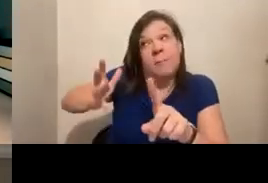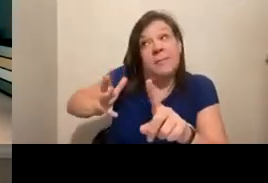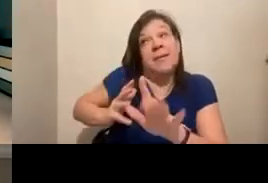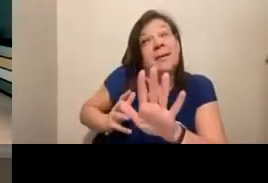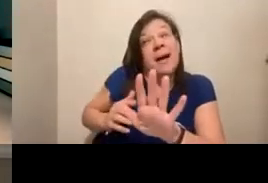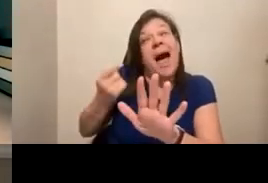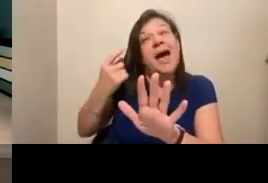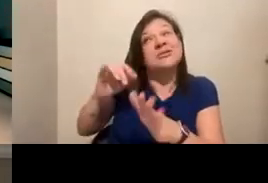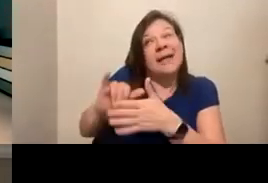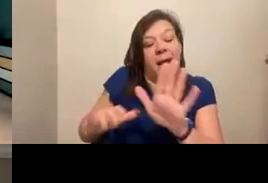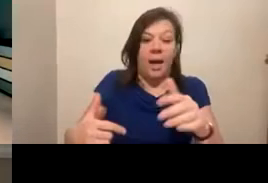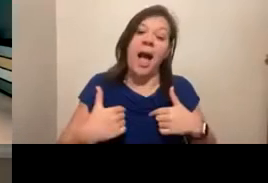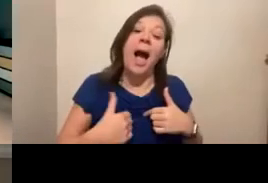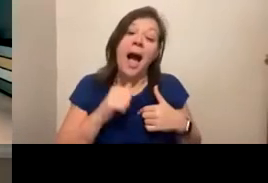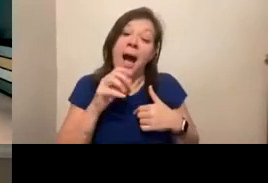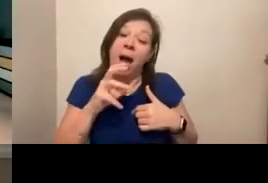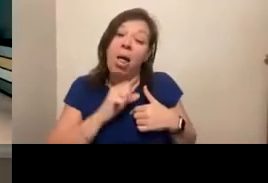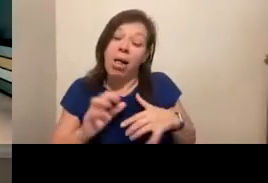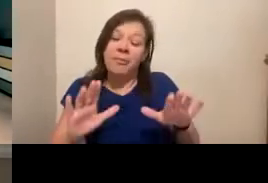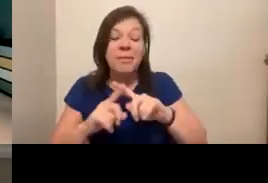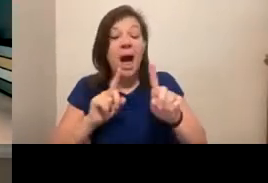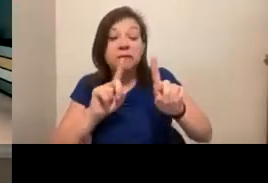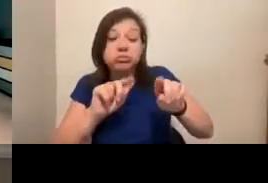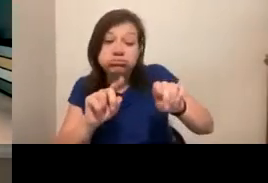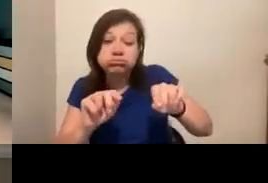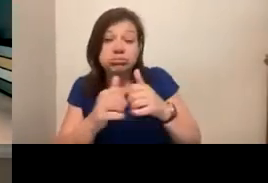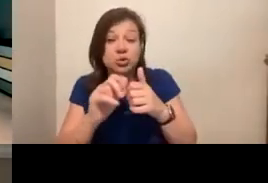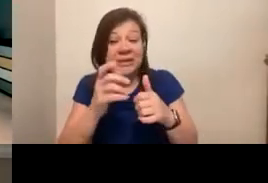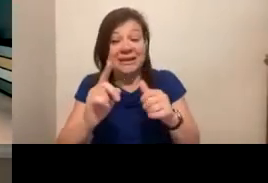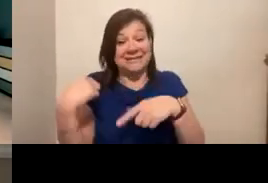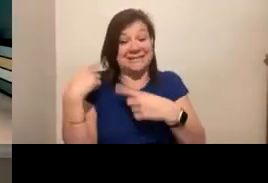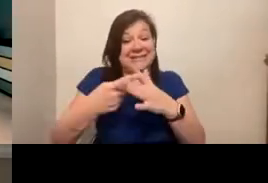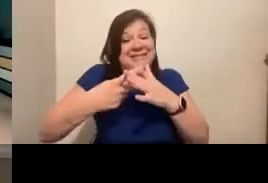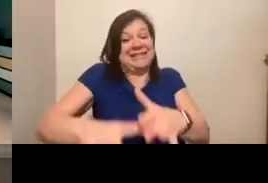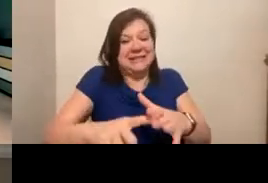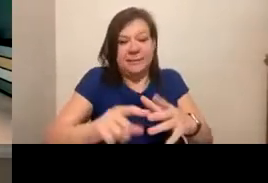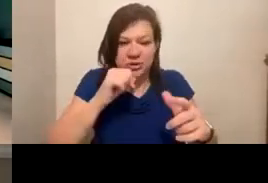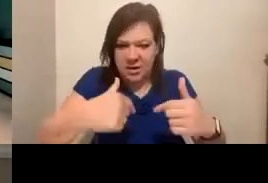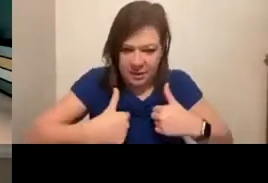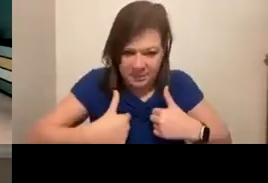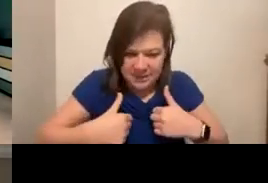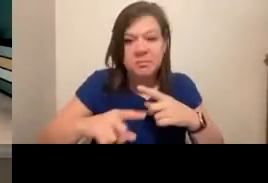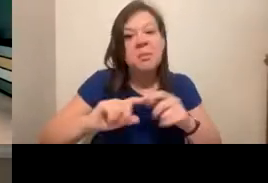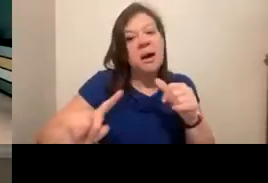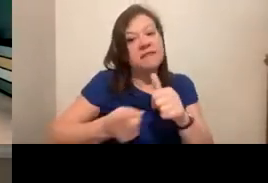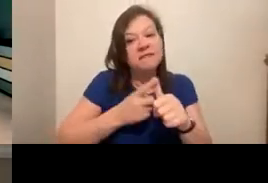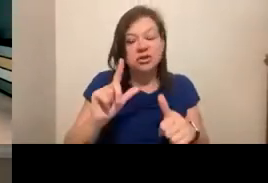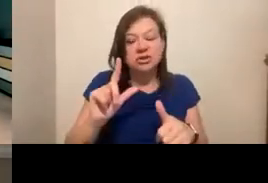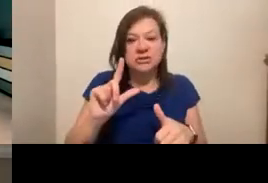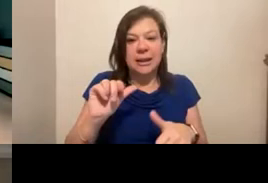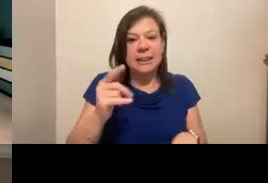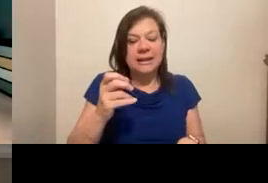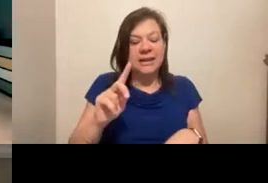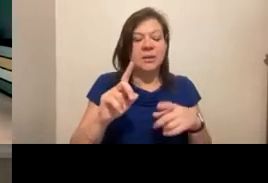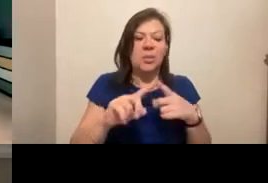time it's existed. Although there are some people on this on this call who have been but my first lead was quite a while ago in 2011.